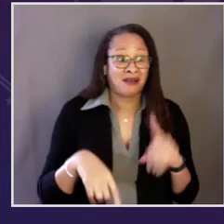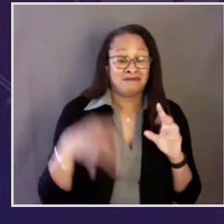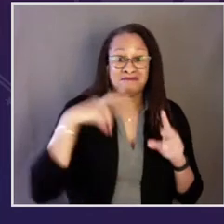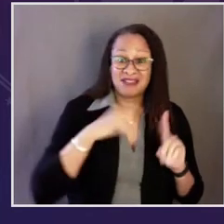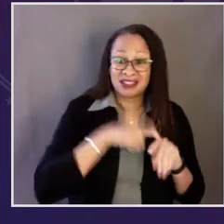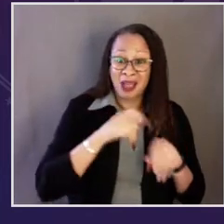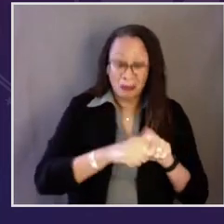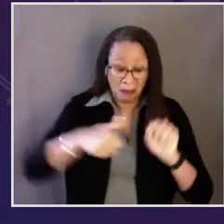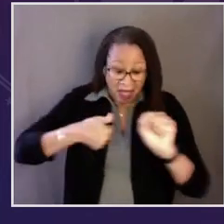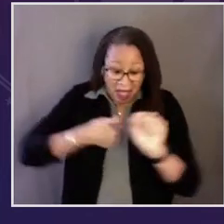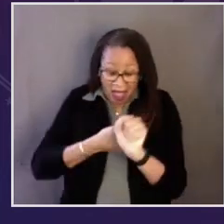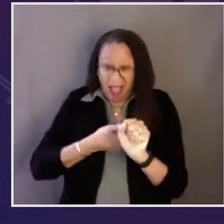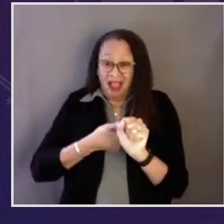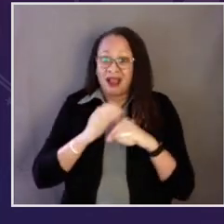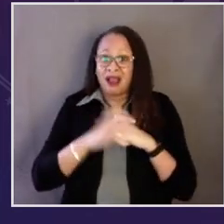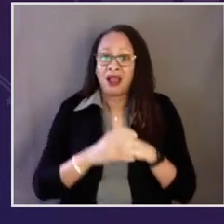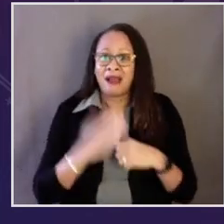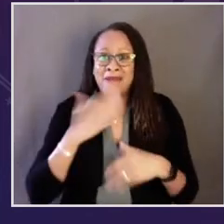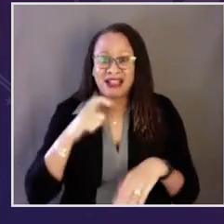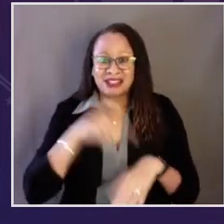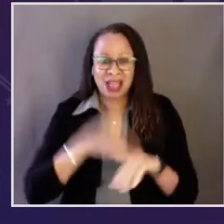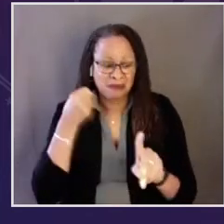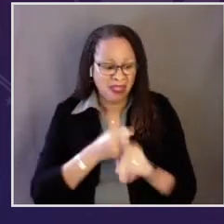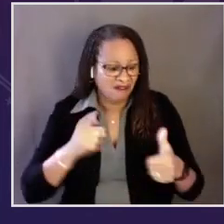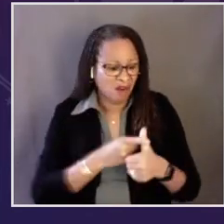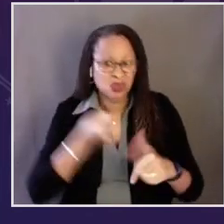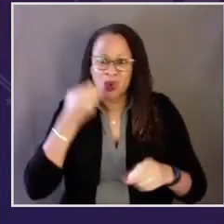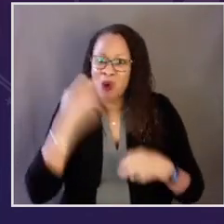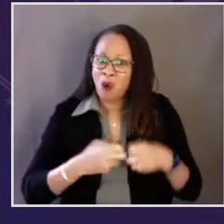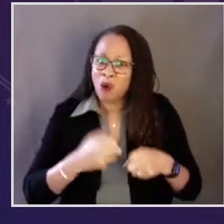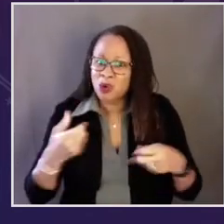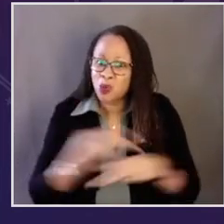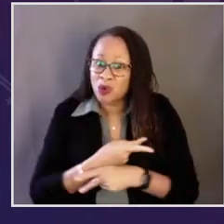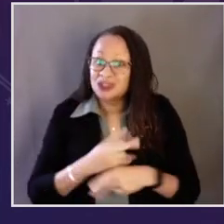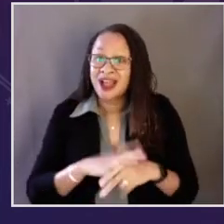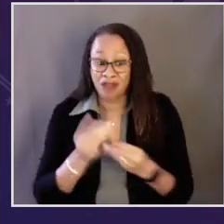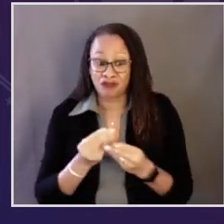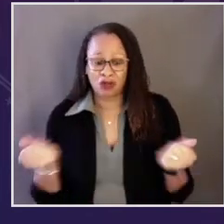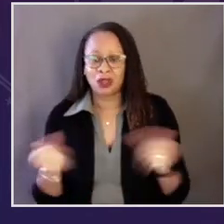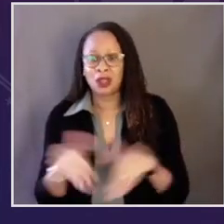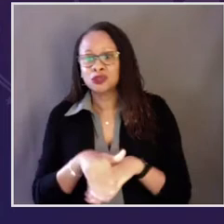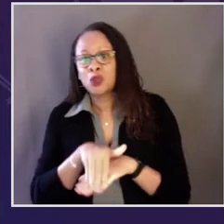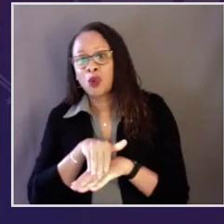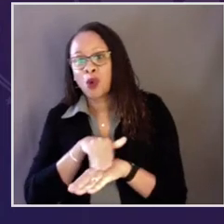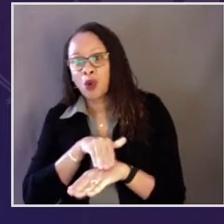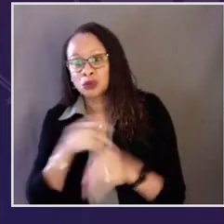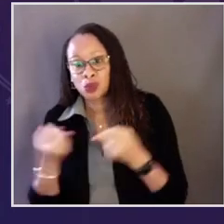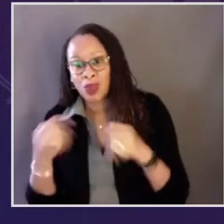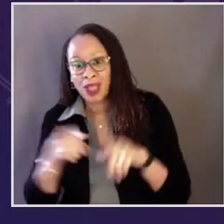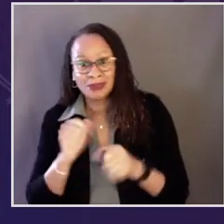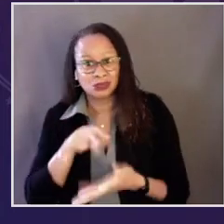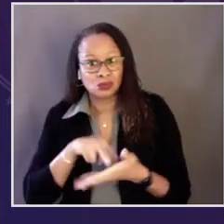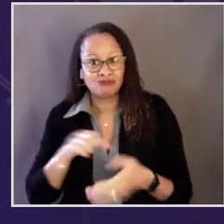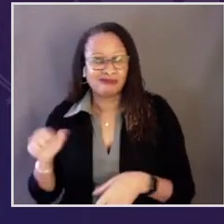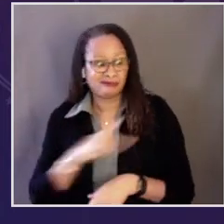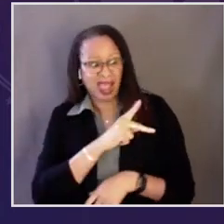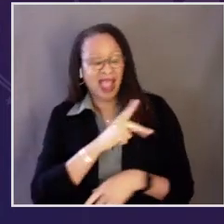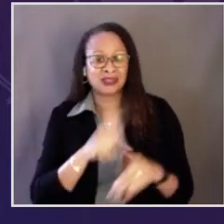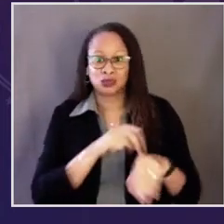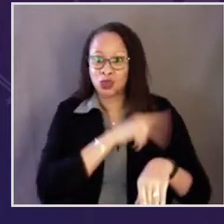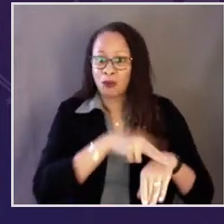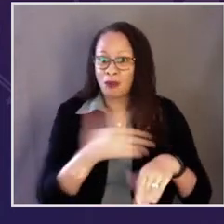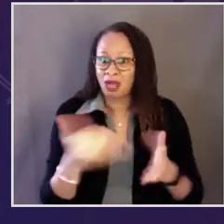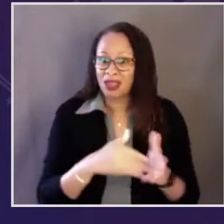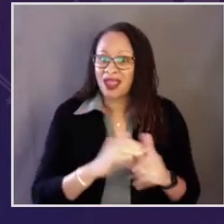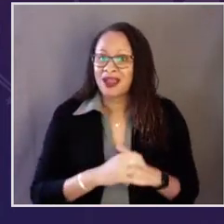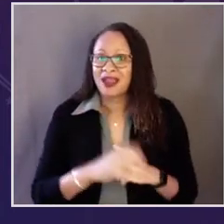able to break the cycle. We're in good times, they lag. In bad times, they're hit first and the hardest. And in recovery,